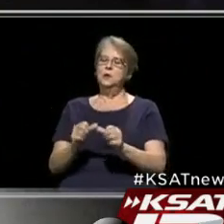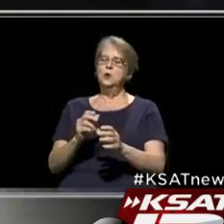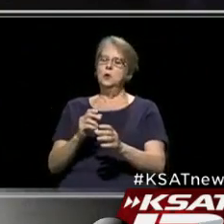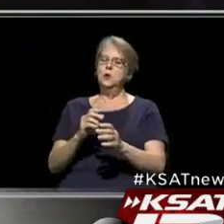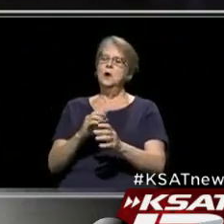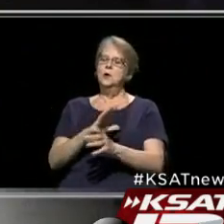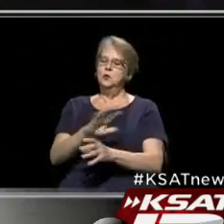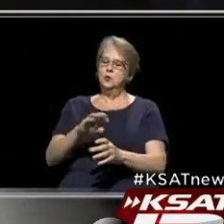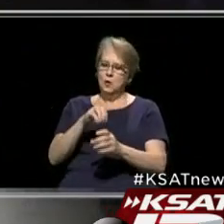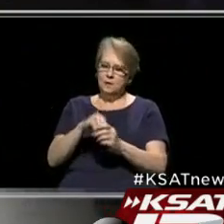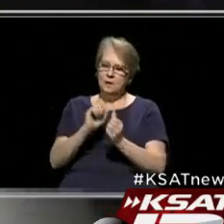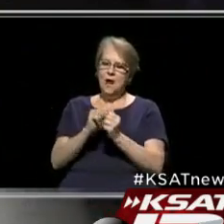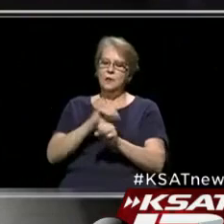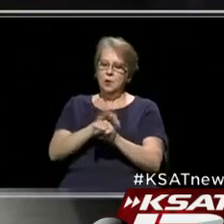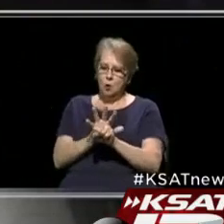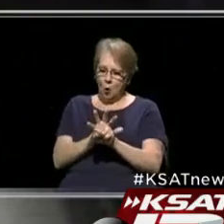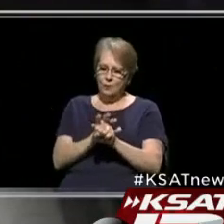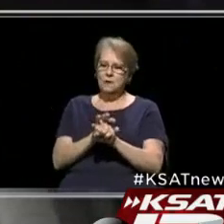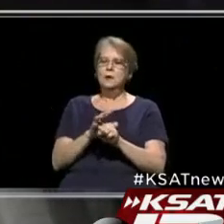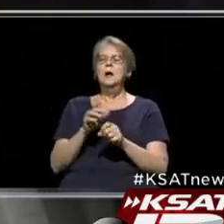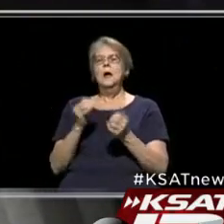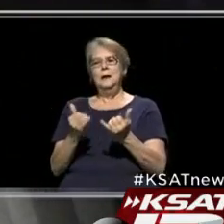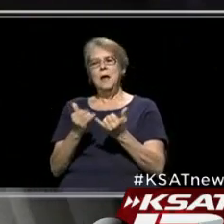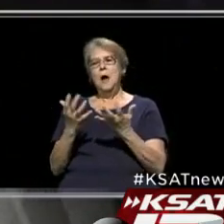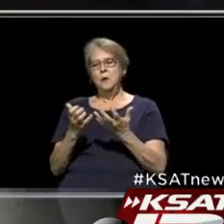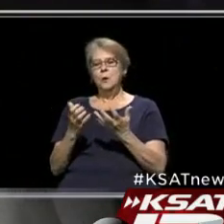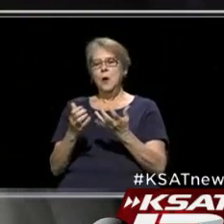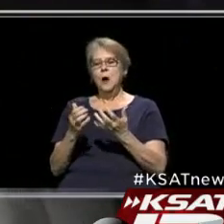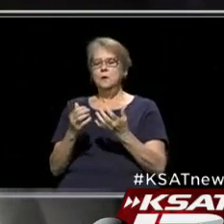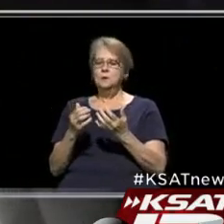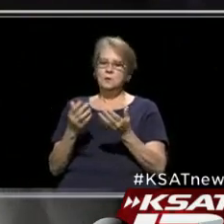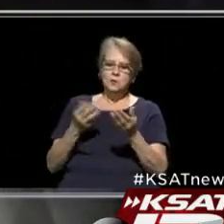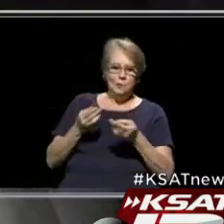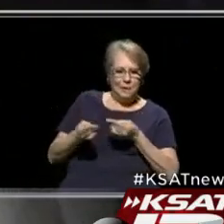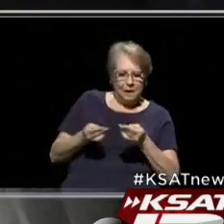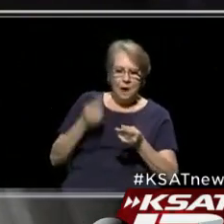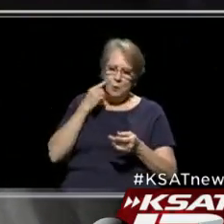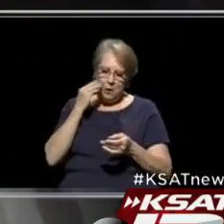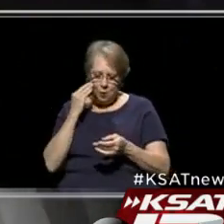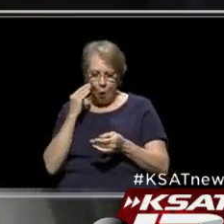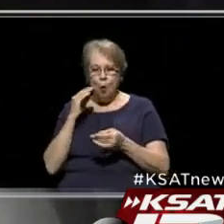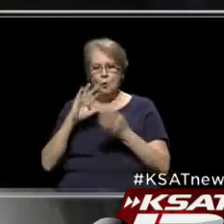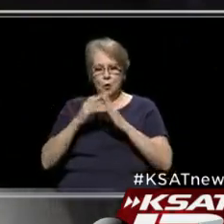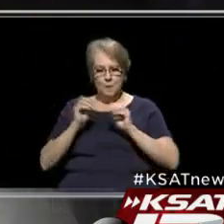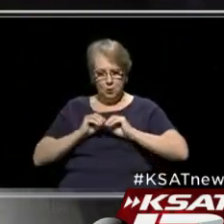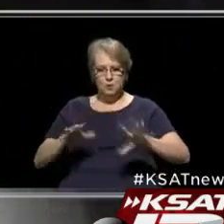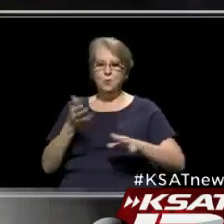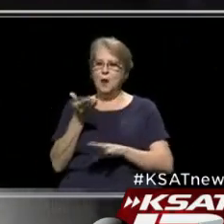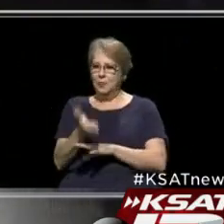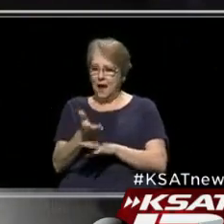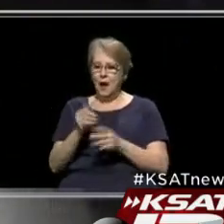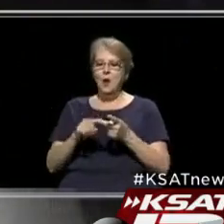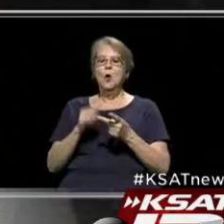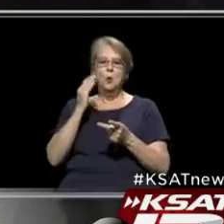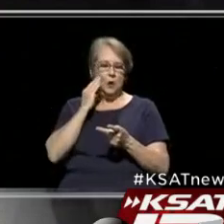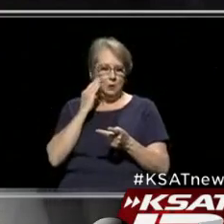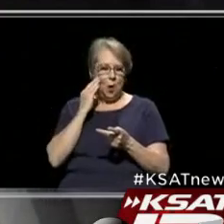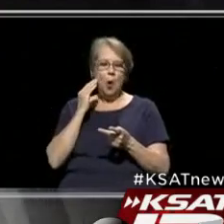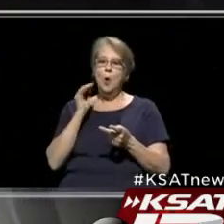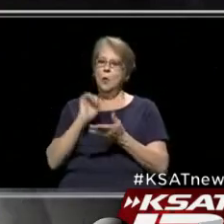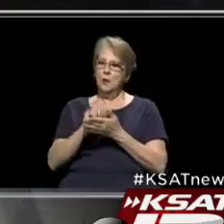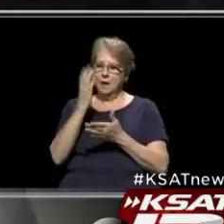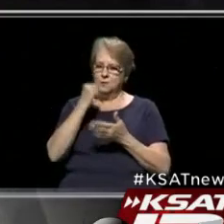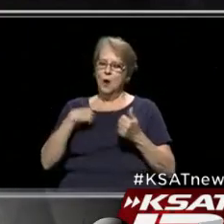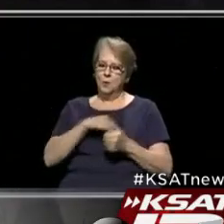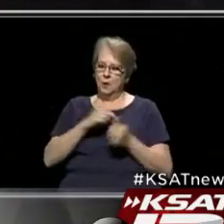the COVID-19 and now we want to mitigate. We know that community spread is there. We know that's why we're